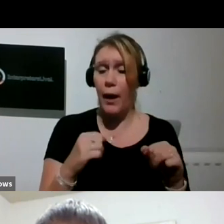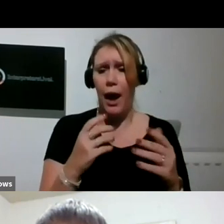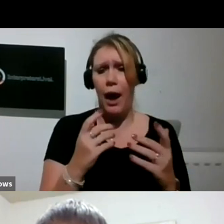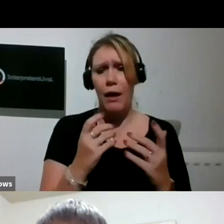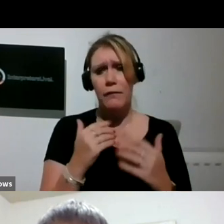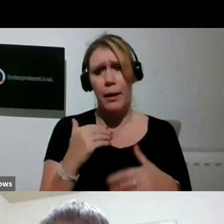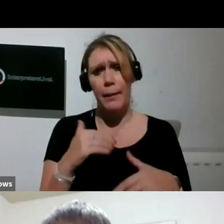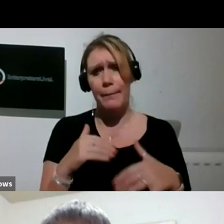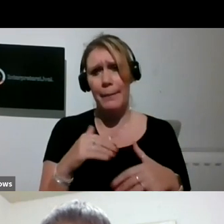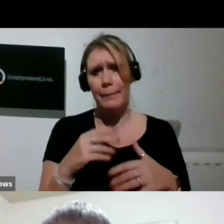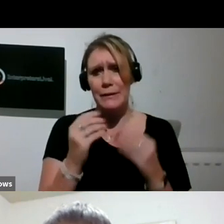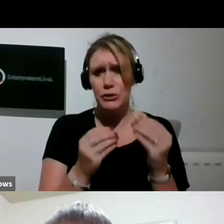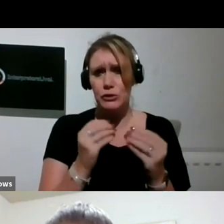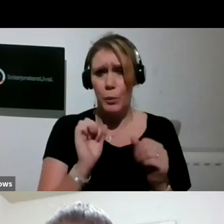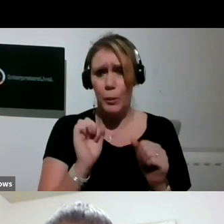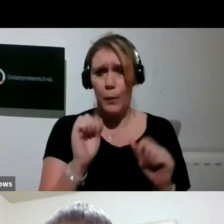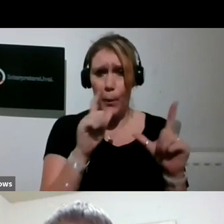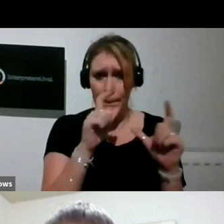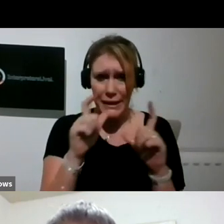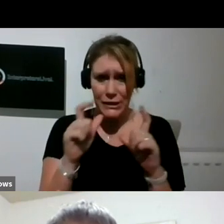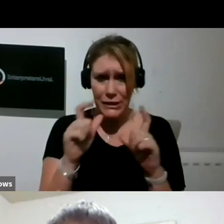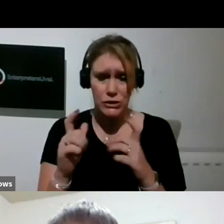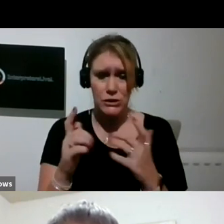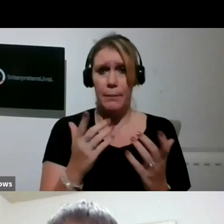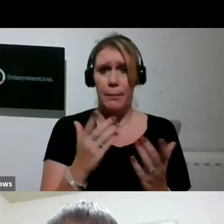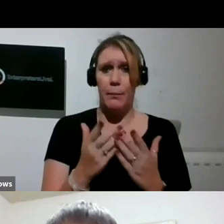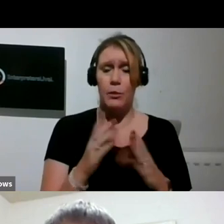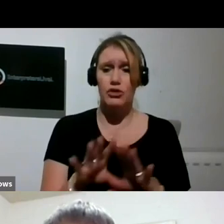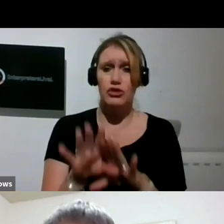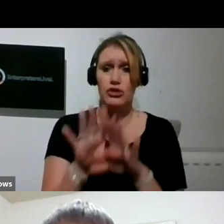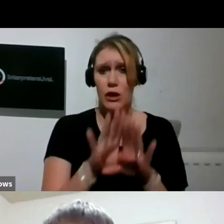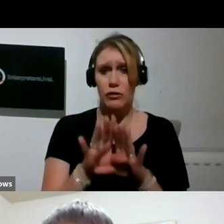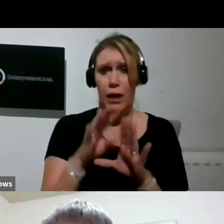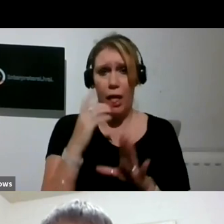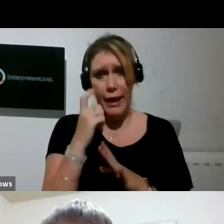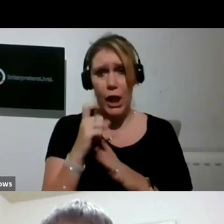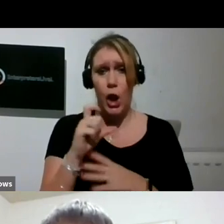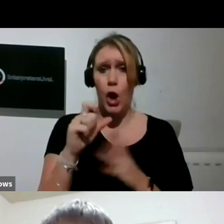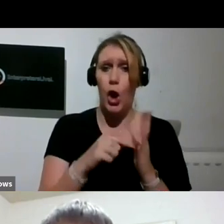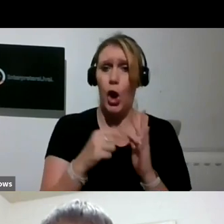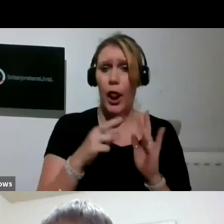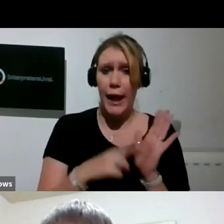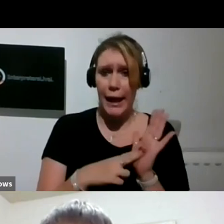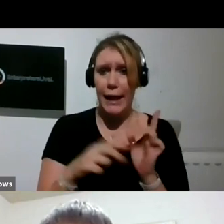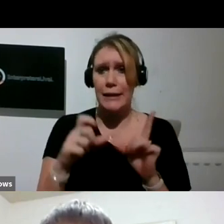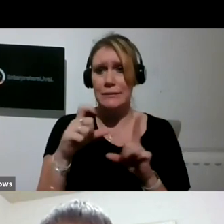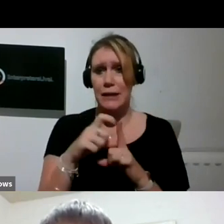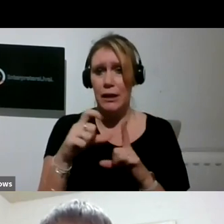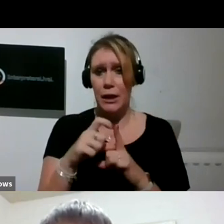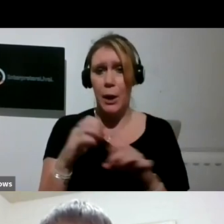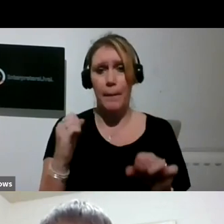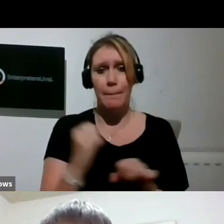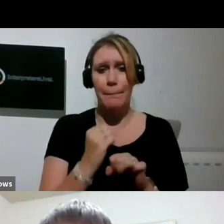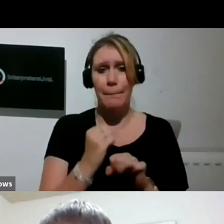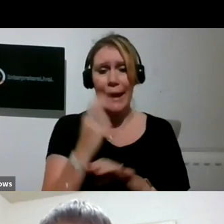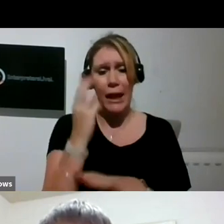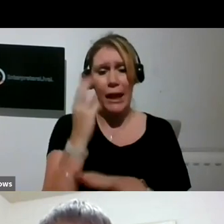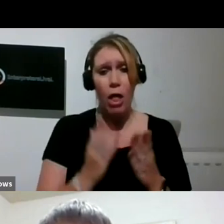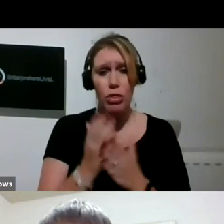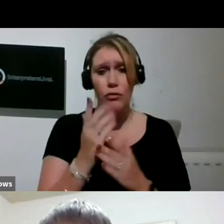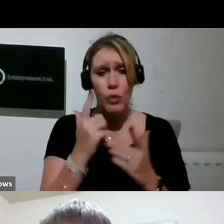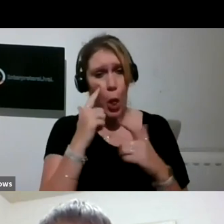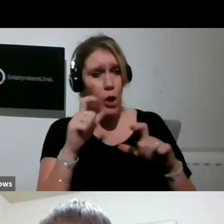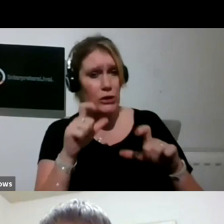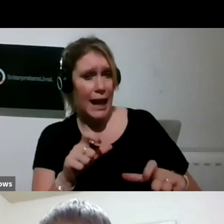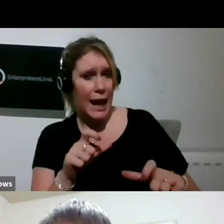wondered, you know, more generally, and I think Colin and Duncan as well. The idea of making art during lockdown and shielding is